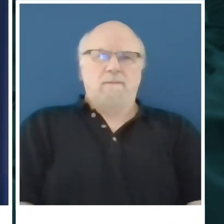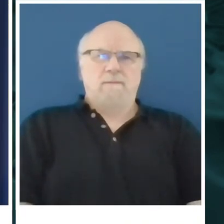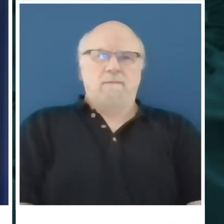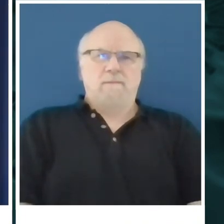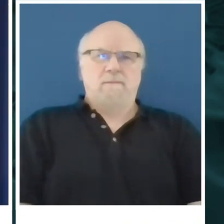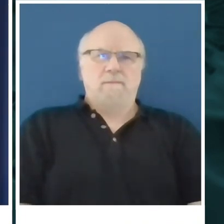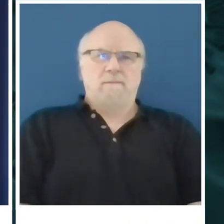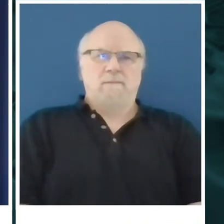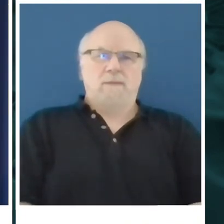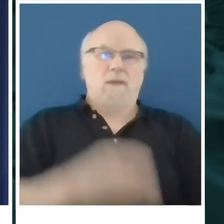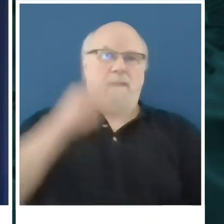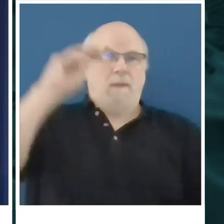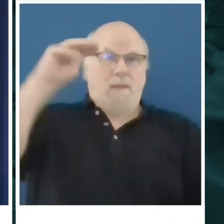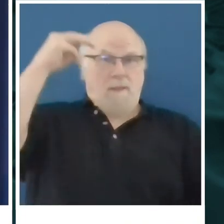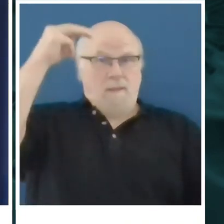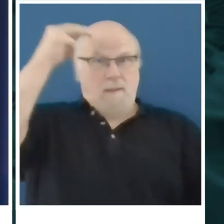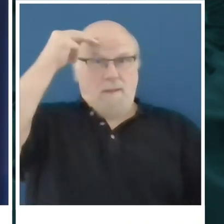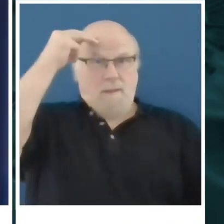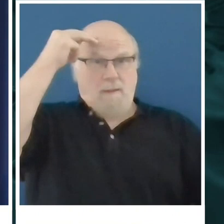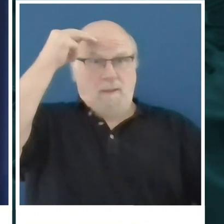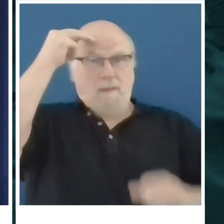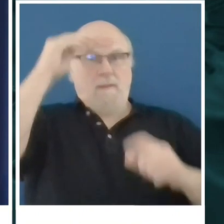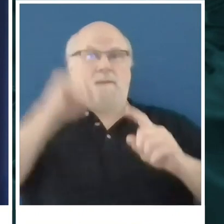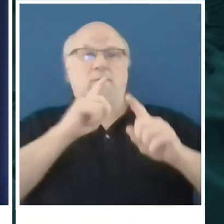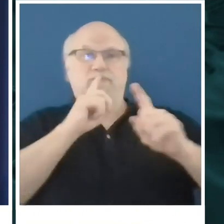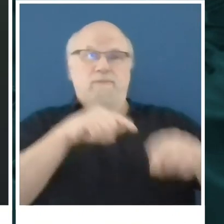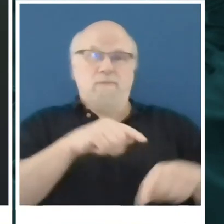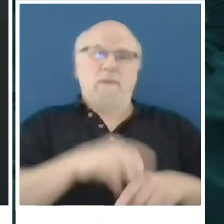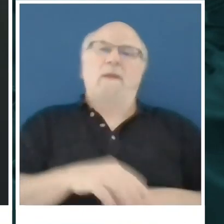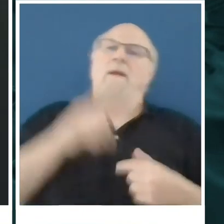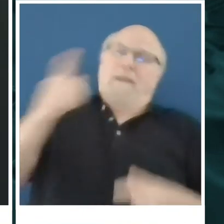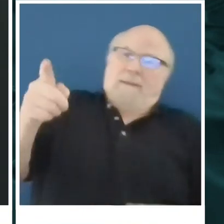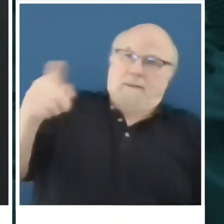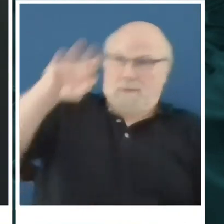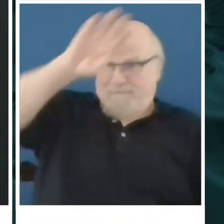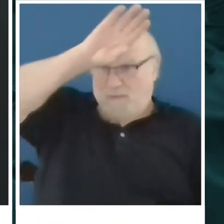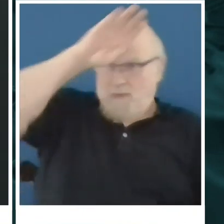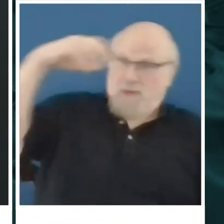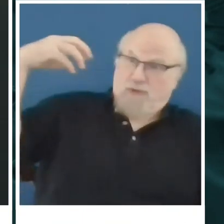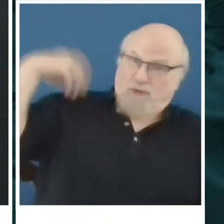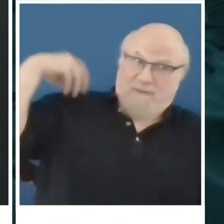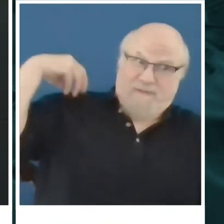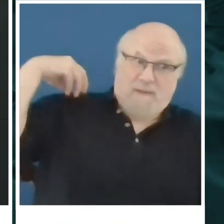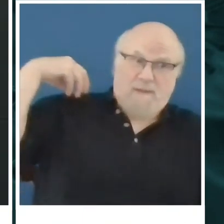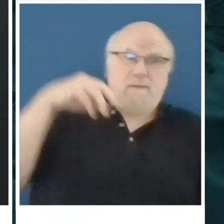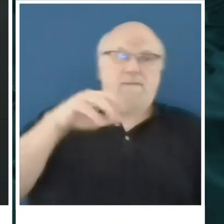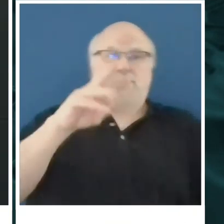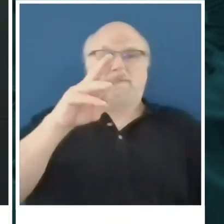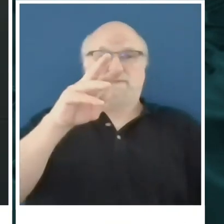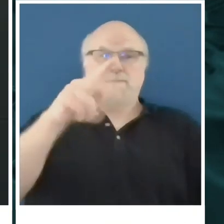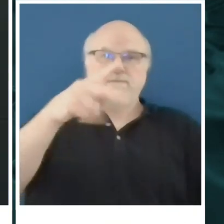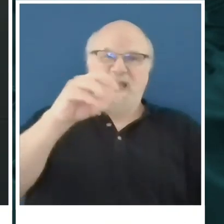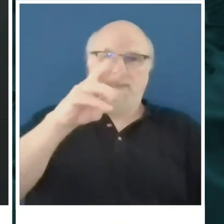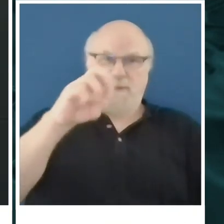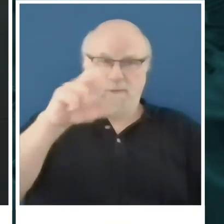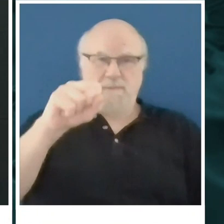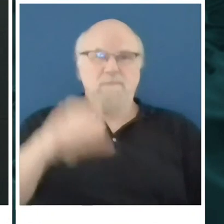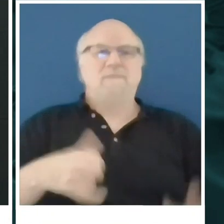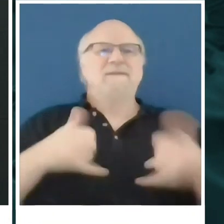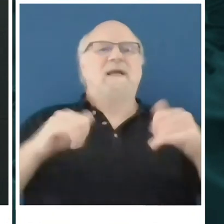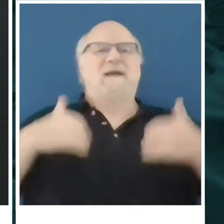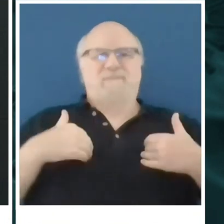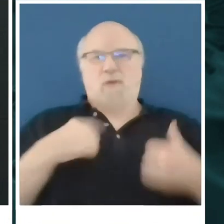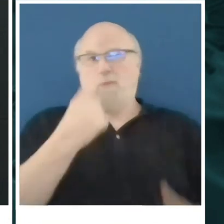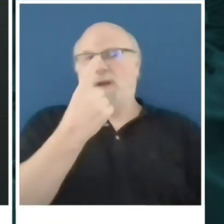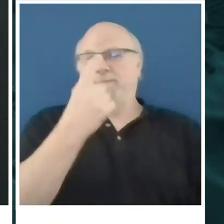Chief Powers. Thank you, Mr. Mayor. Vic, we're about 1% of our workforce. We got some more folks